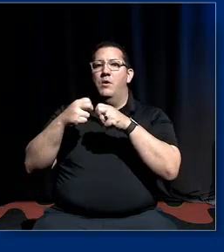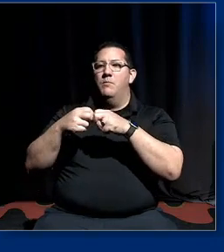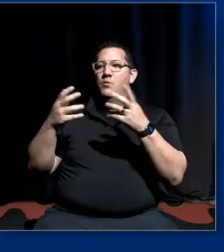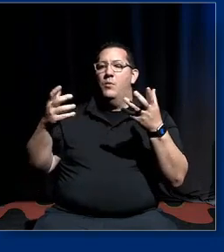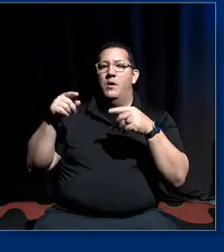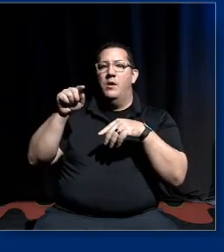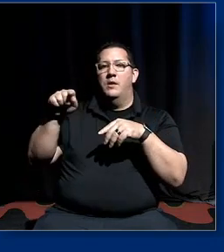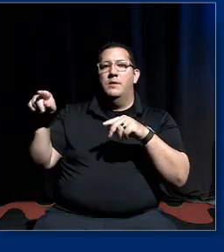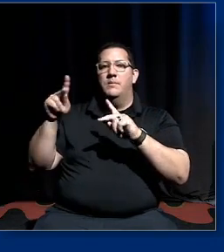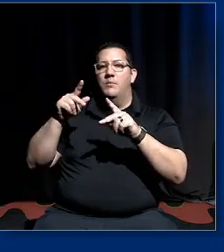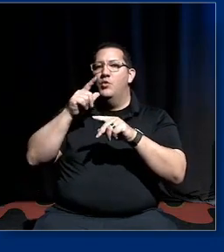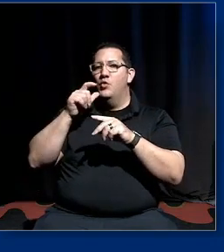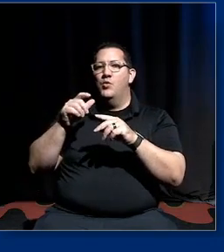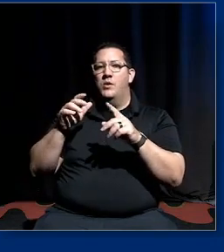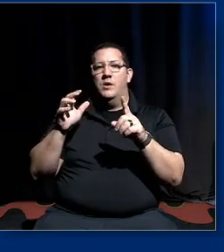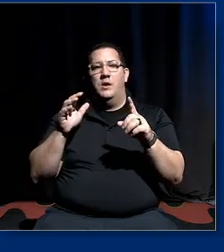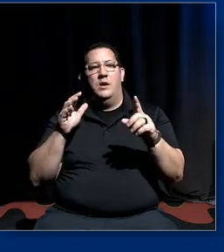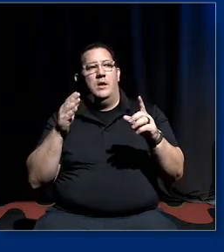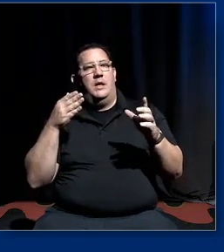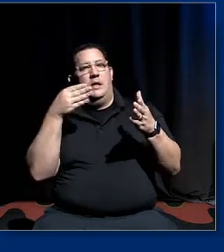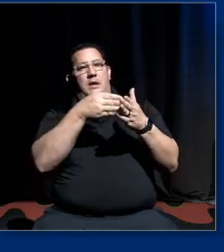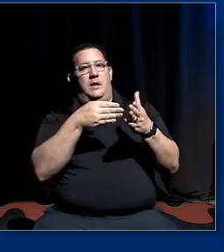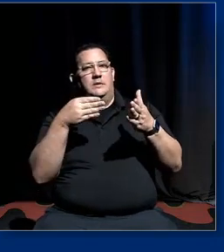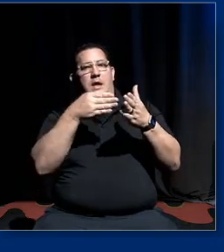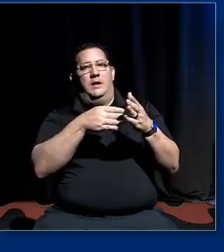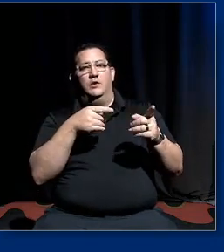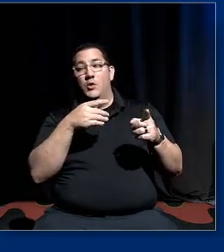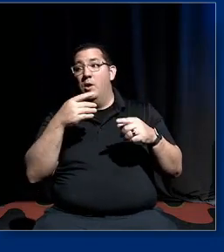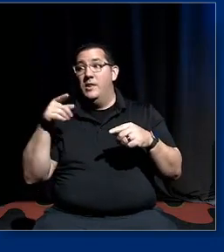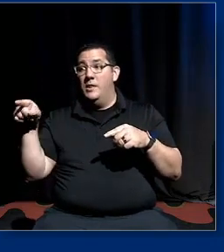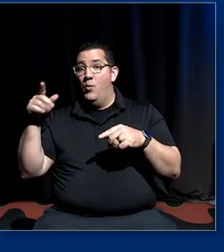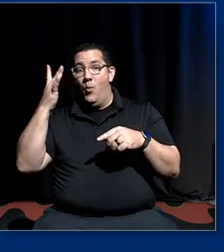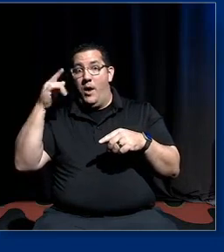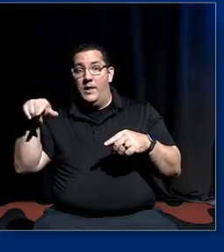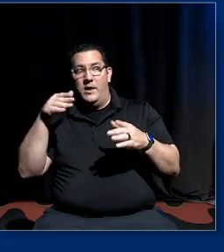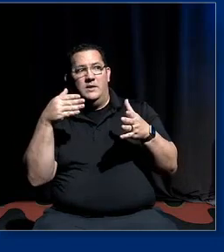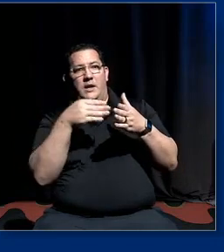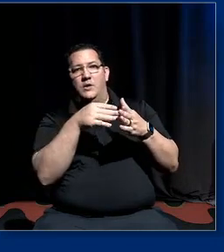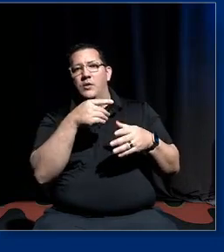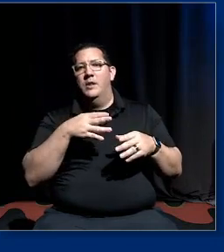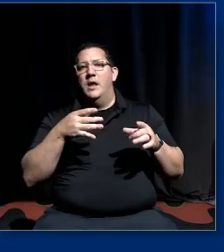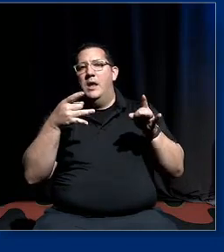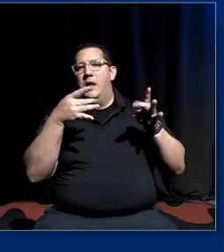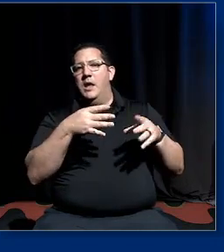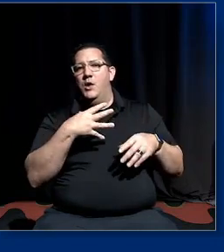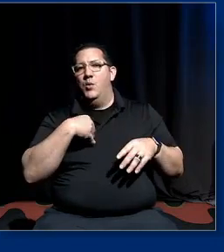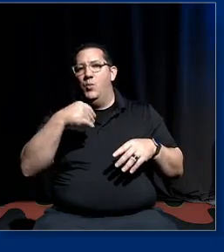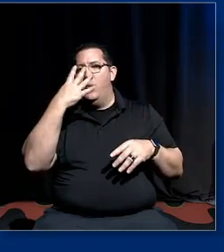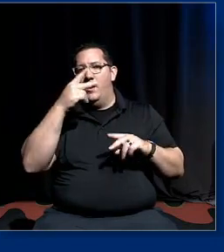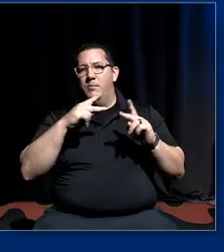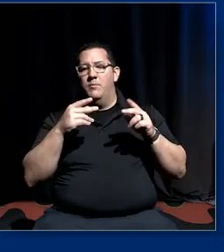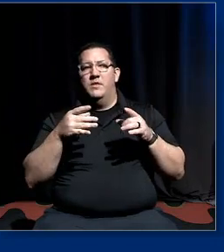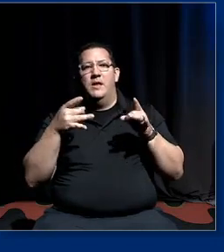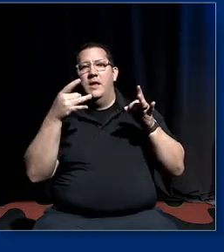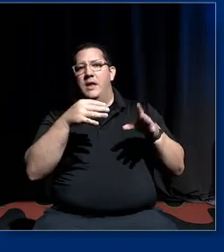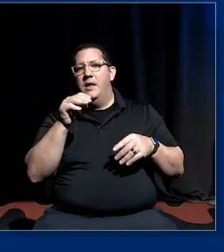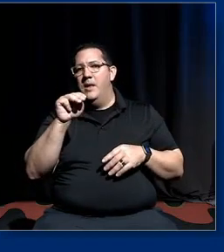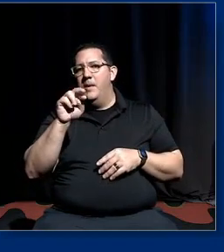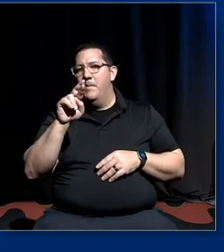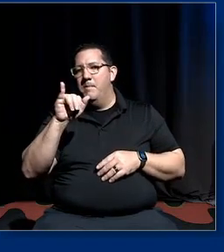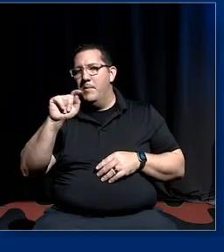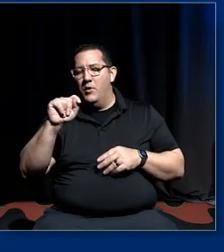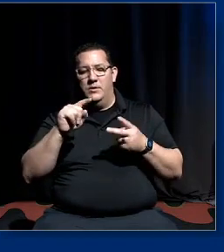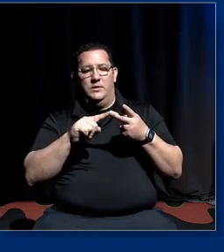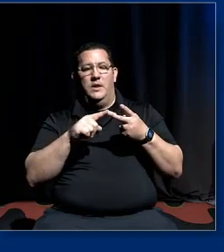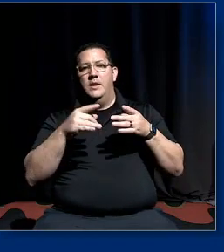that are attacking you and they're attacking you because they hate white people and they hate merit and they hate equity um they